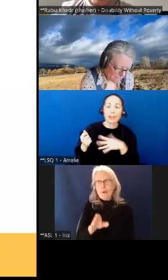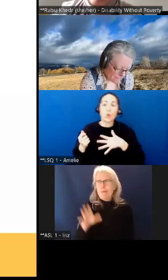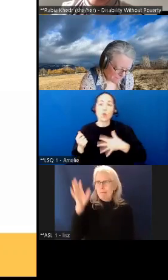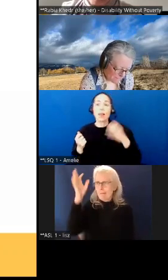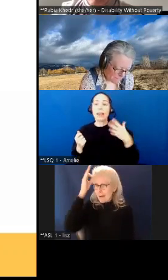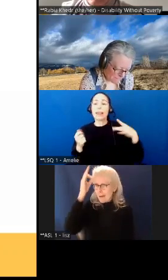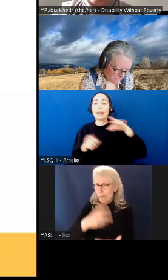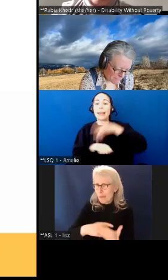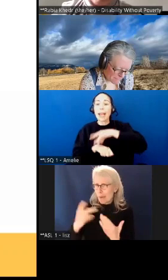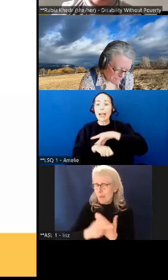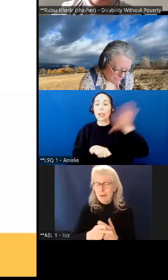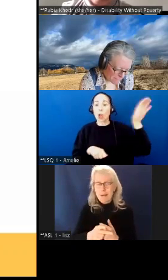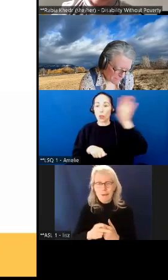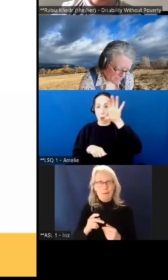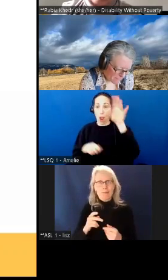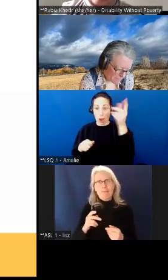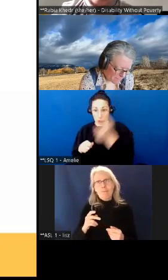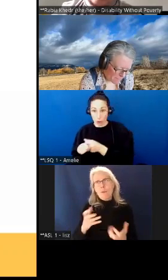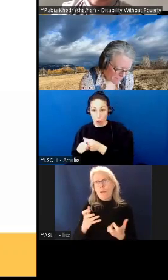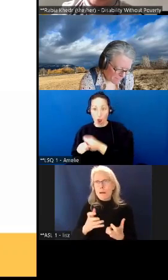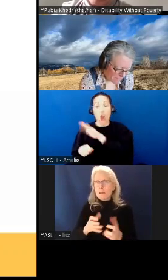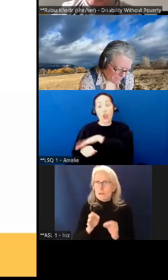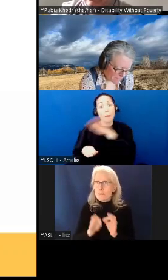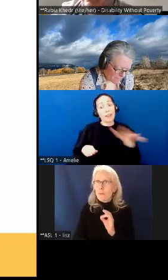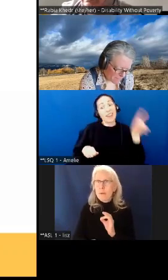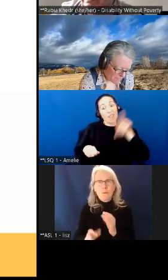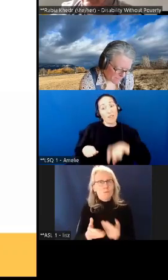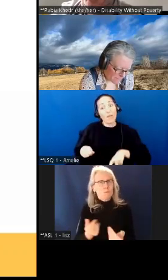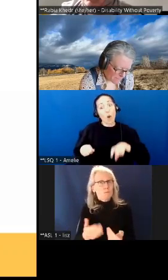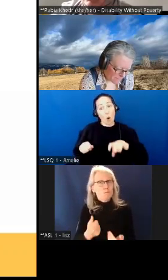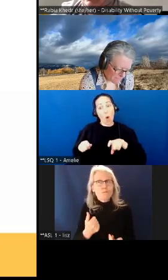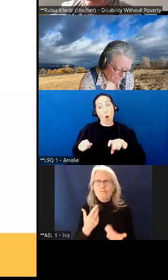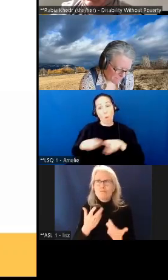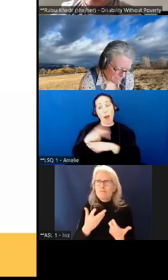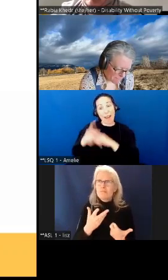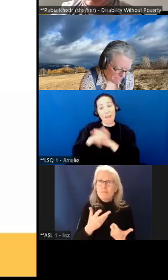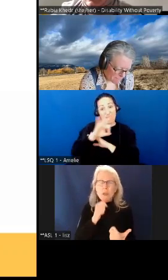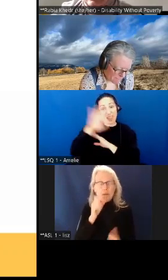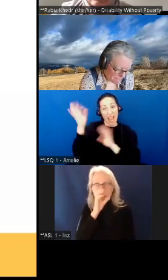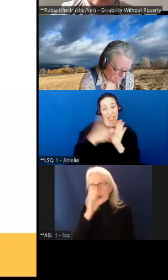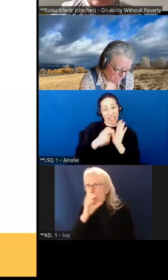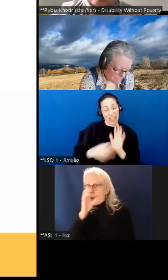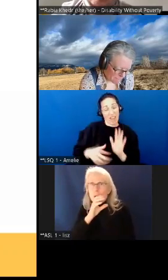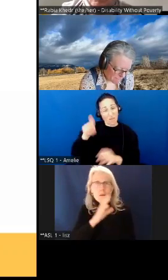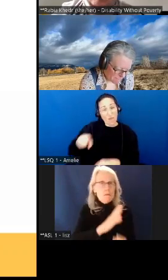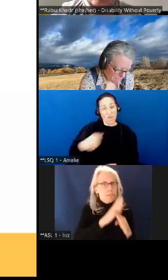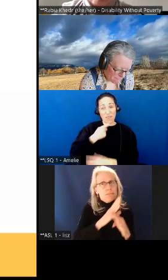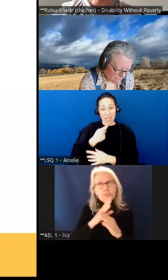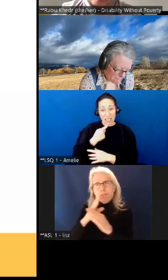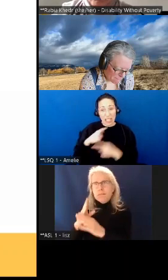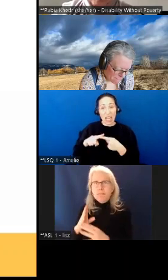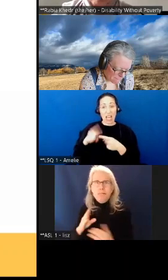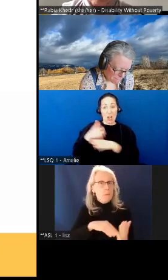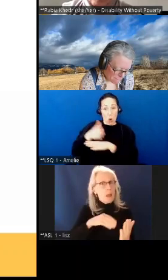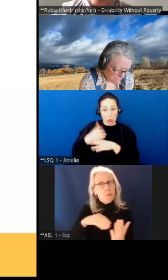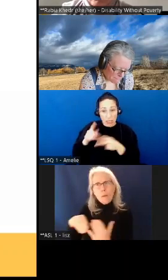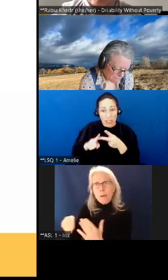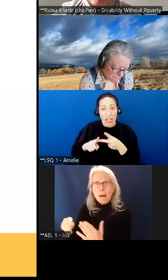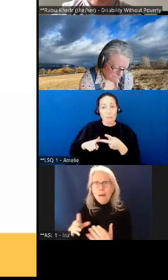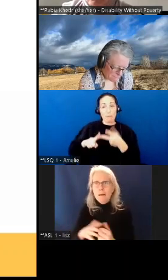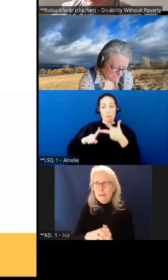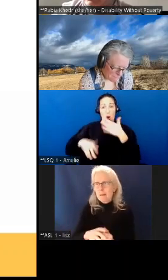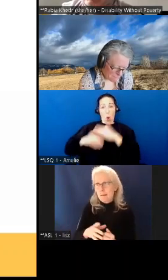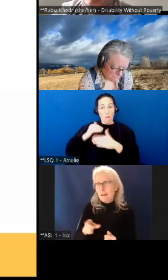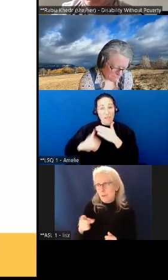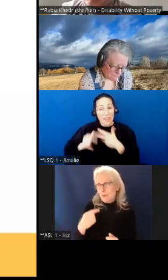which is huge people want it to be easy and accessible and and you know again michelle like you said all the hoops